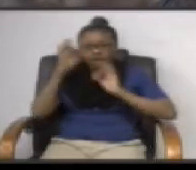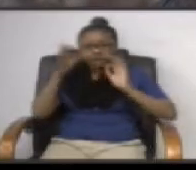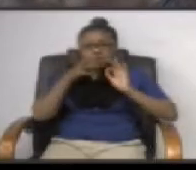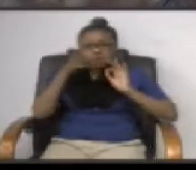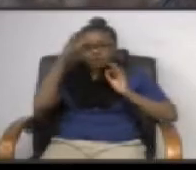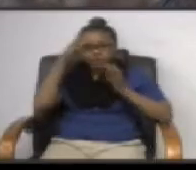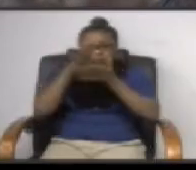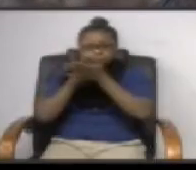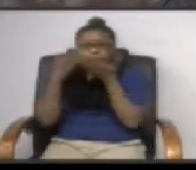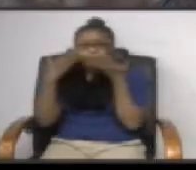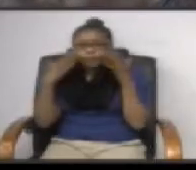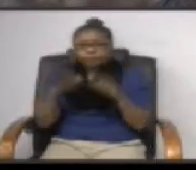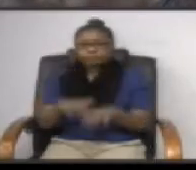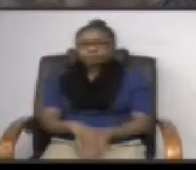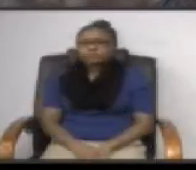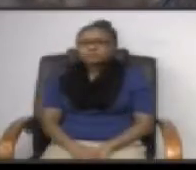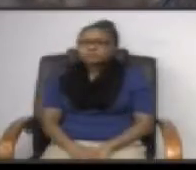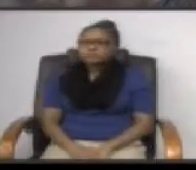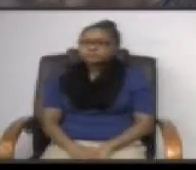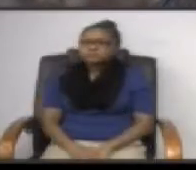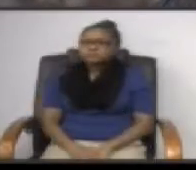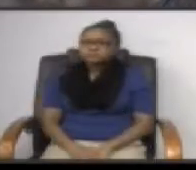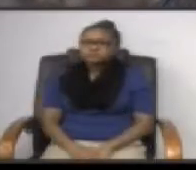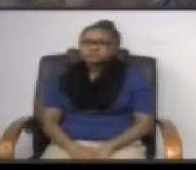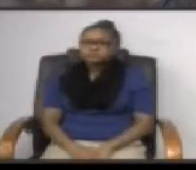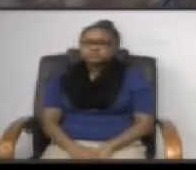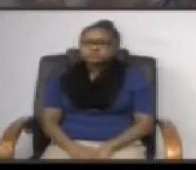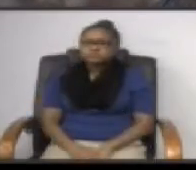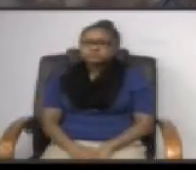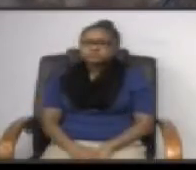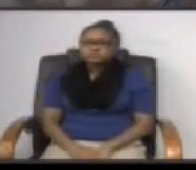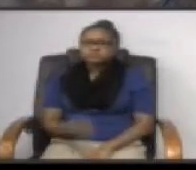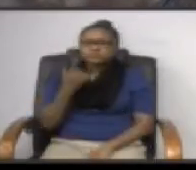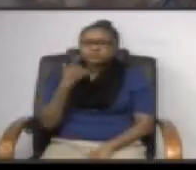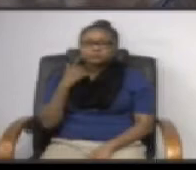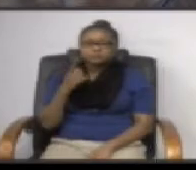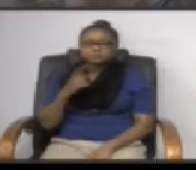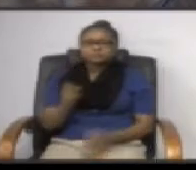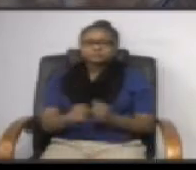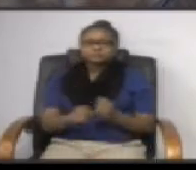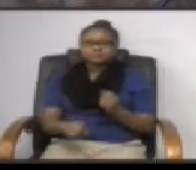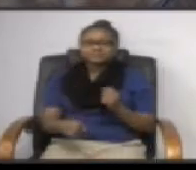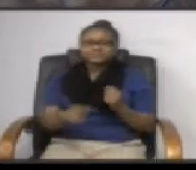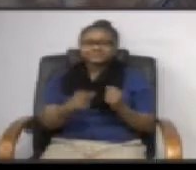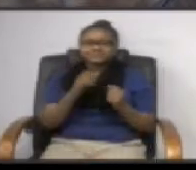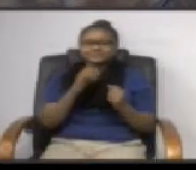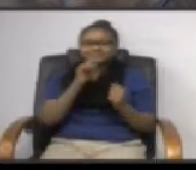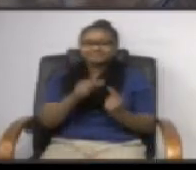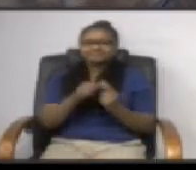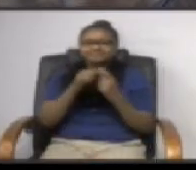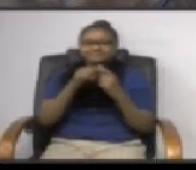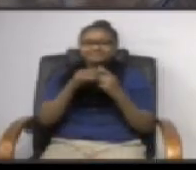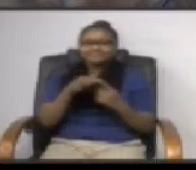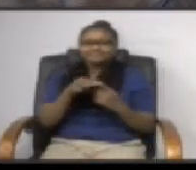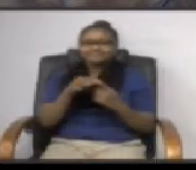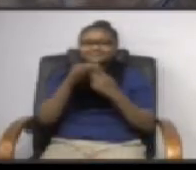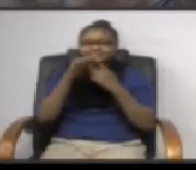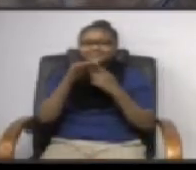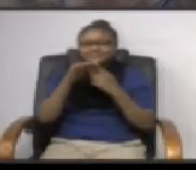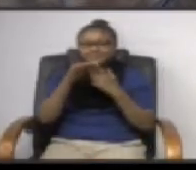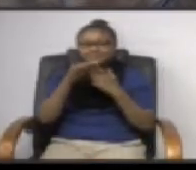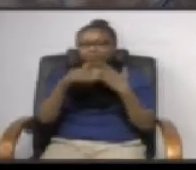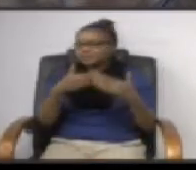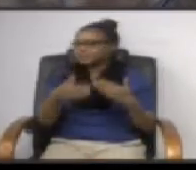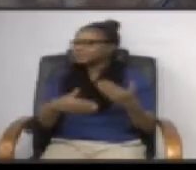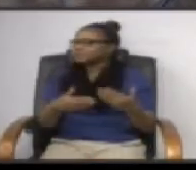at the school don't know and i don't want to spend i could talk for hours about it but there's not a special exception process and that's what i've